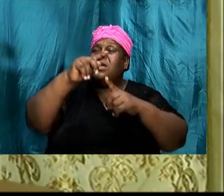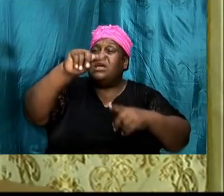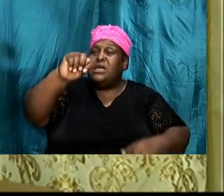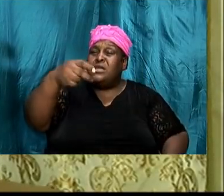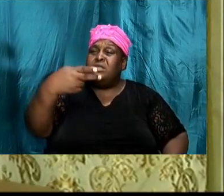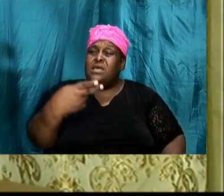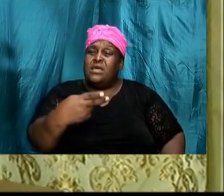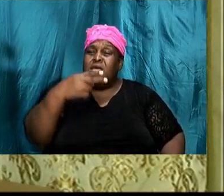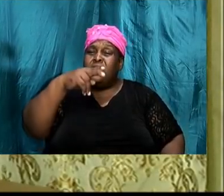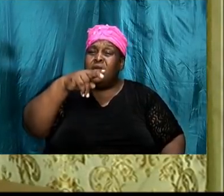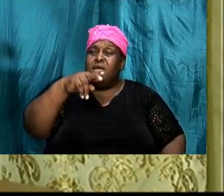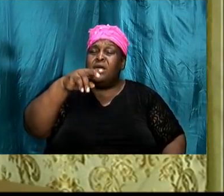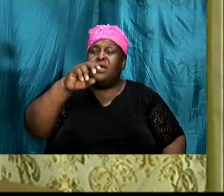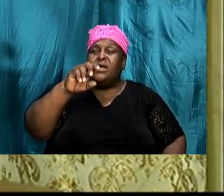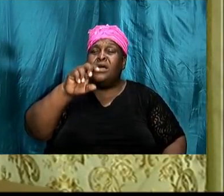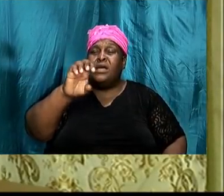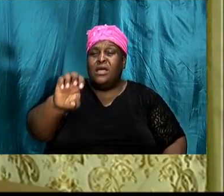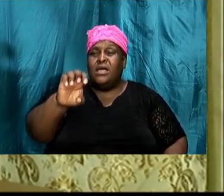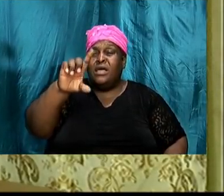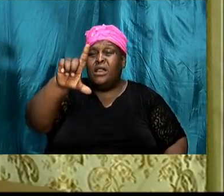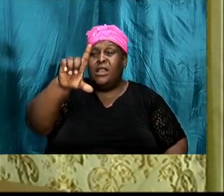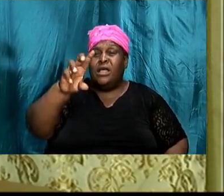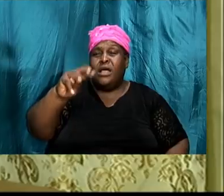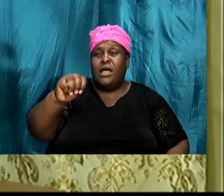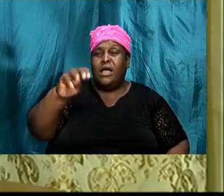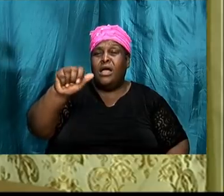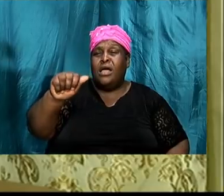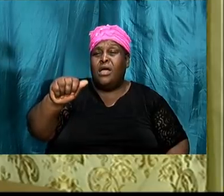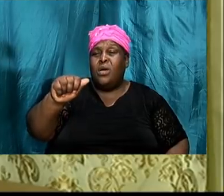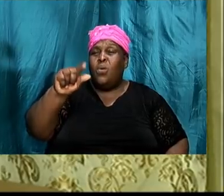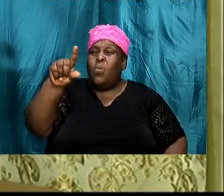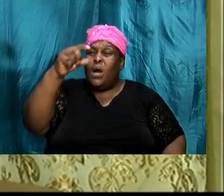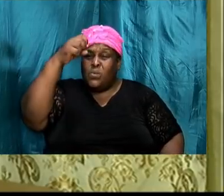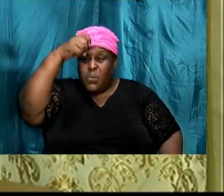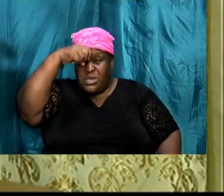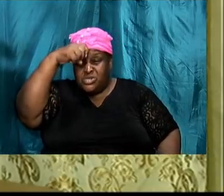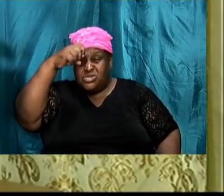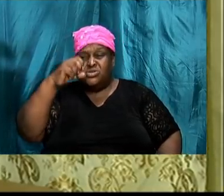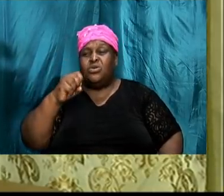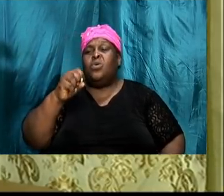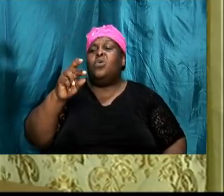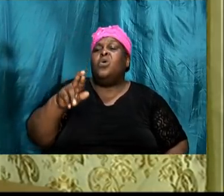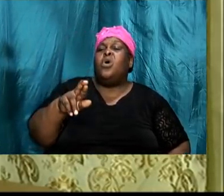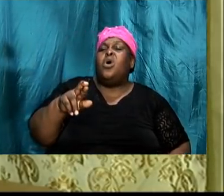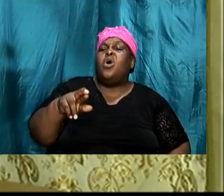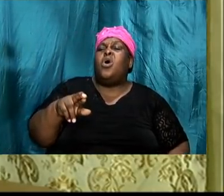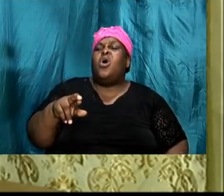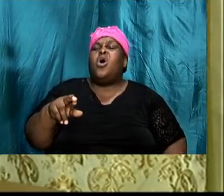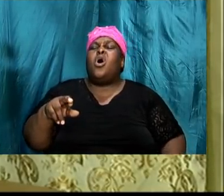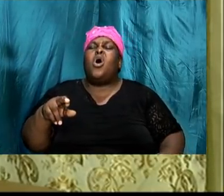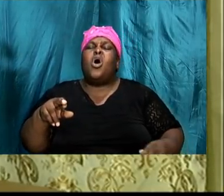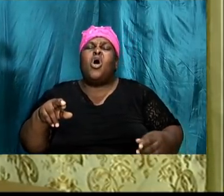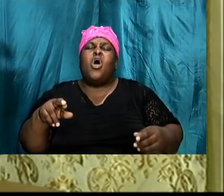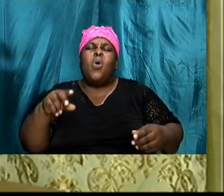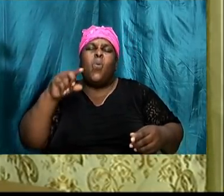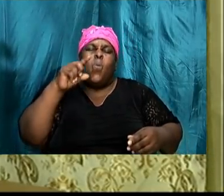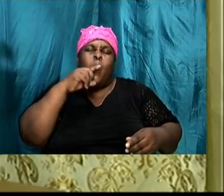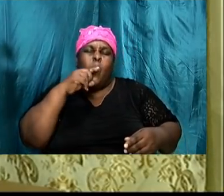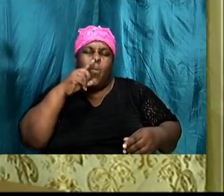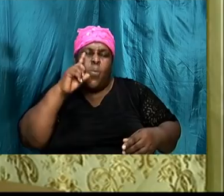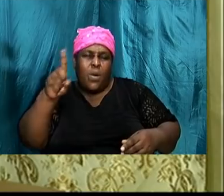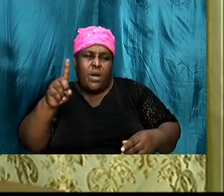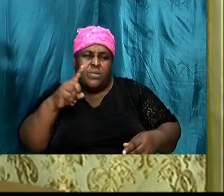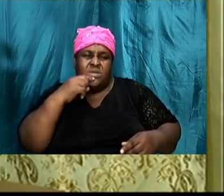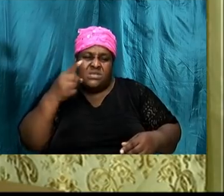which means what one wishes or what one has determined will happen. Therefore, we are to